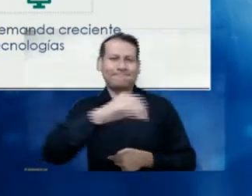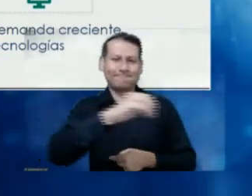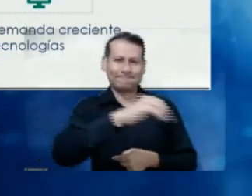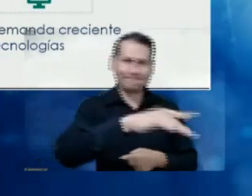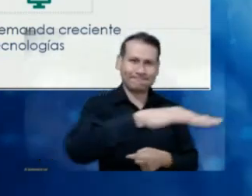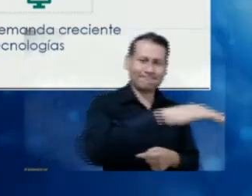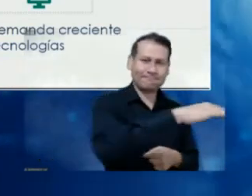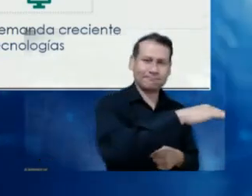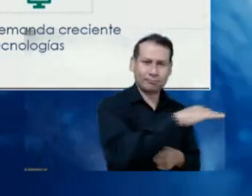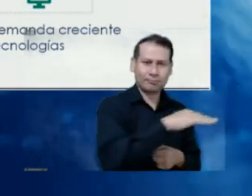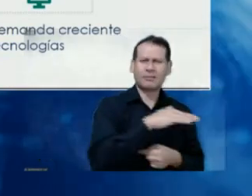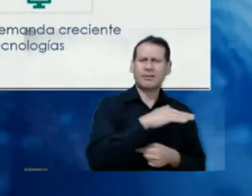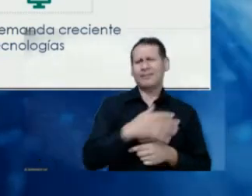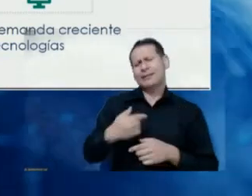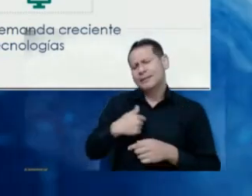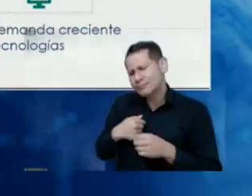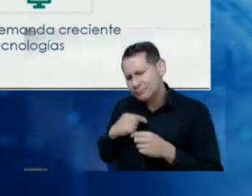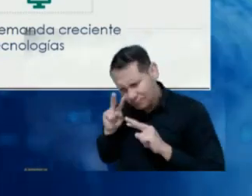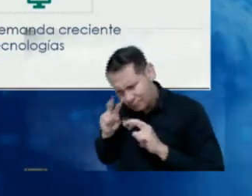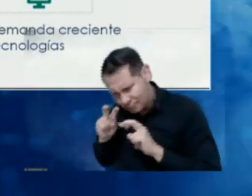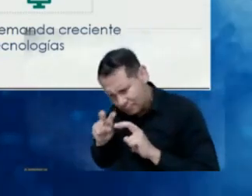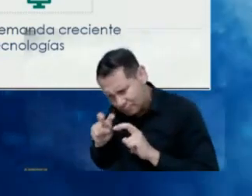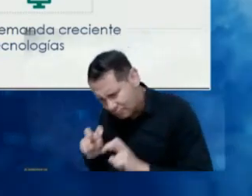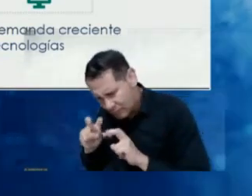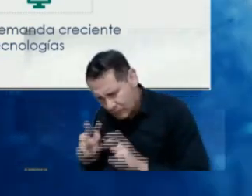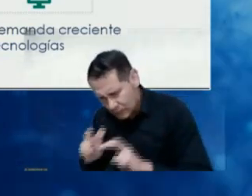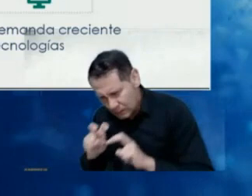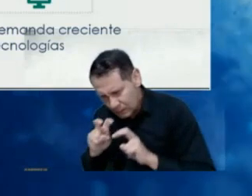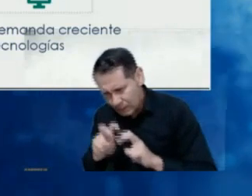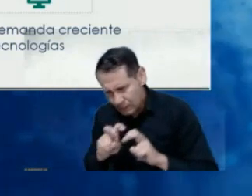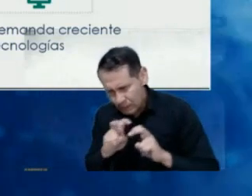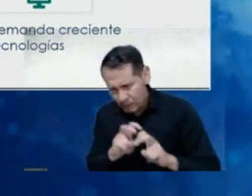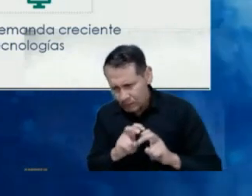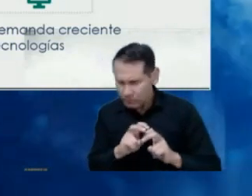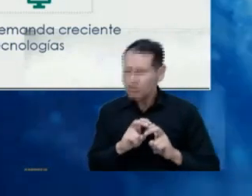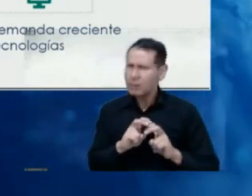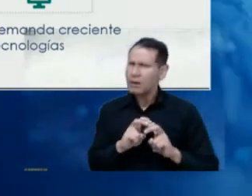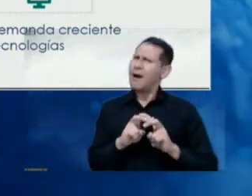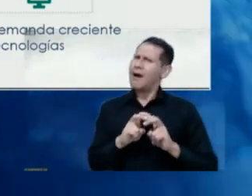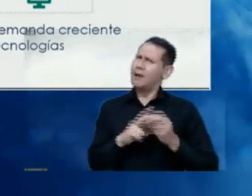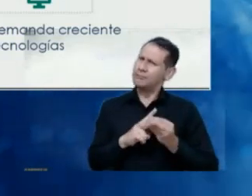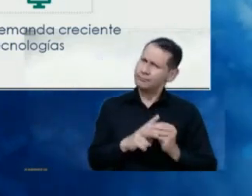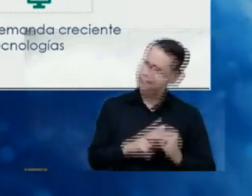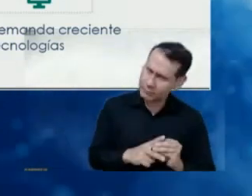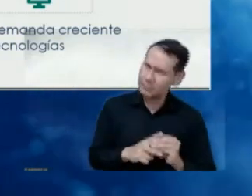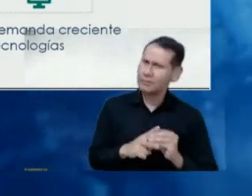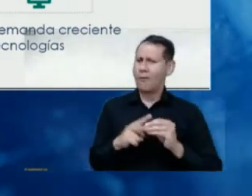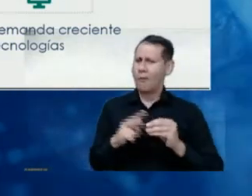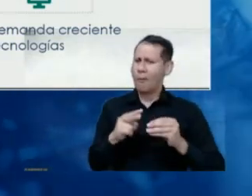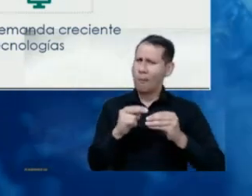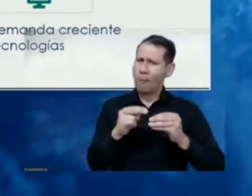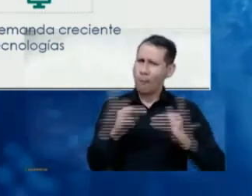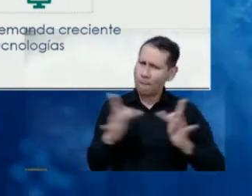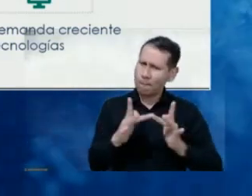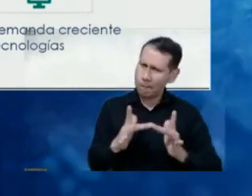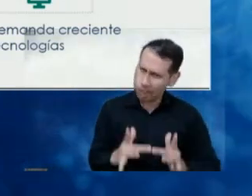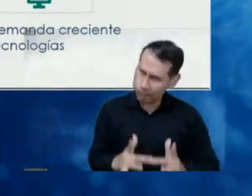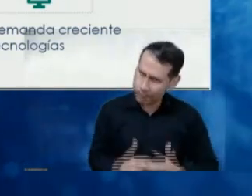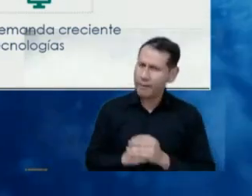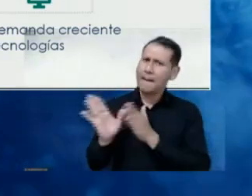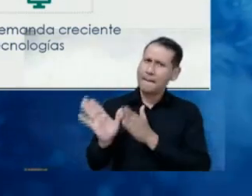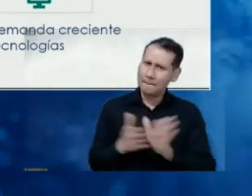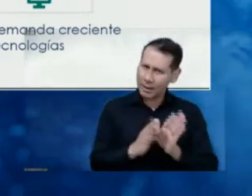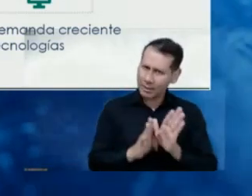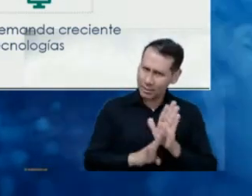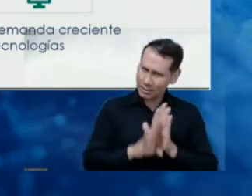We wanted to elaborate a diagnosis of the alignment of the public policies with the territorial development plans